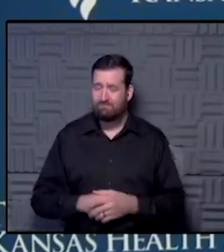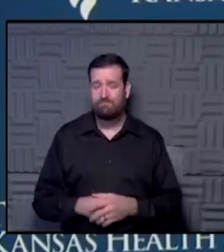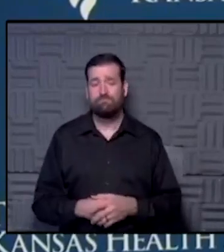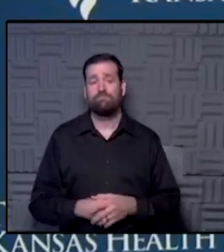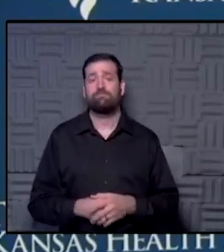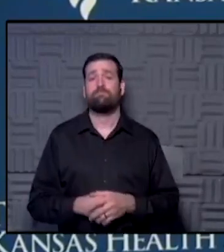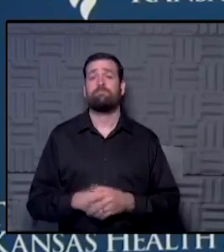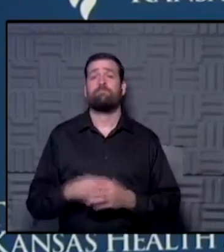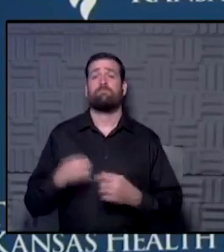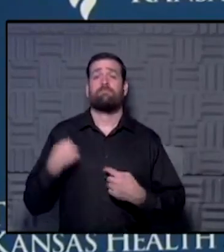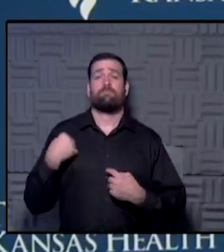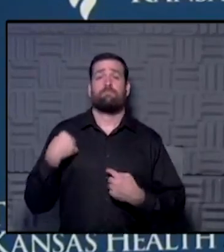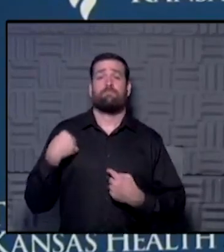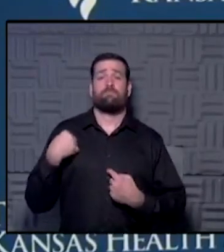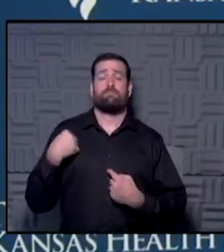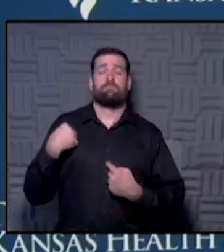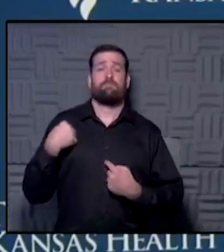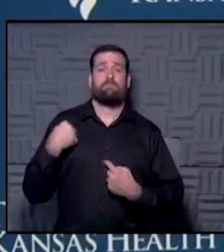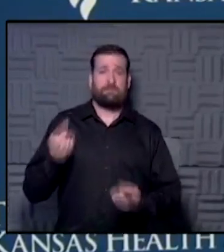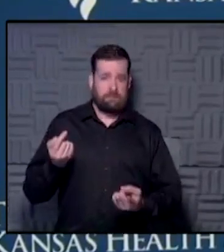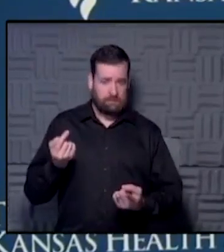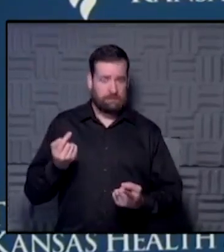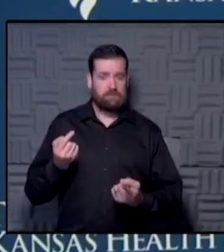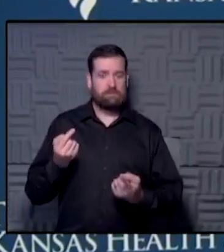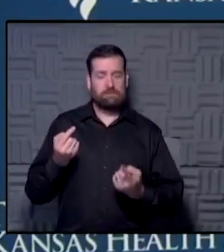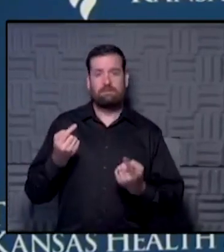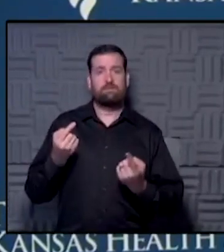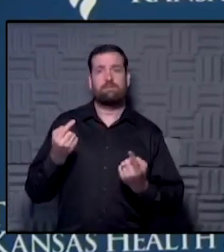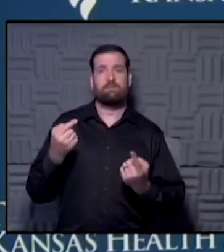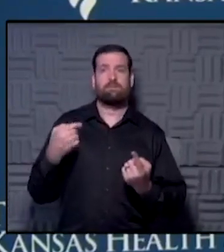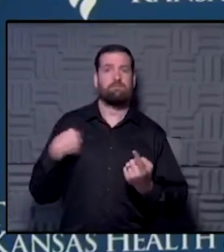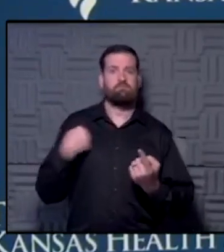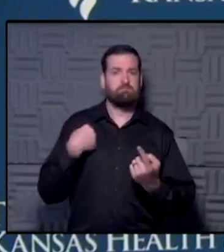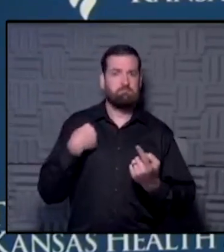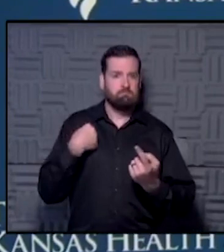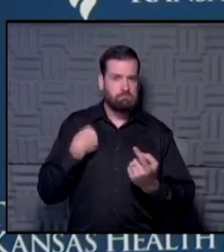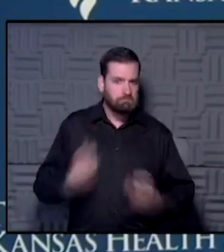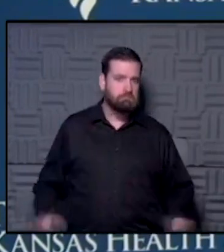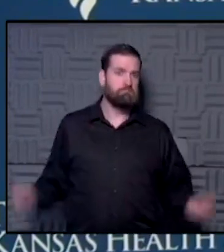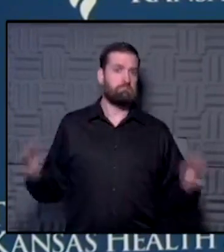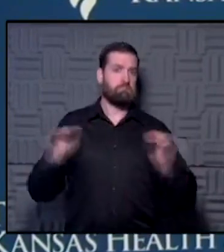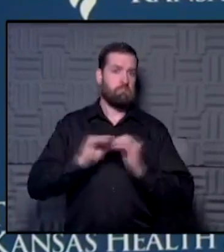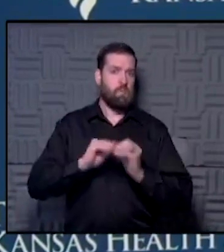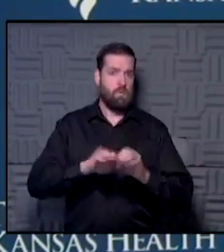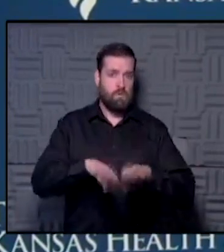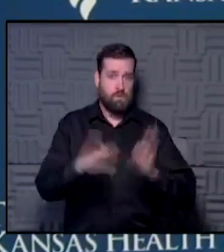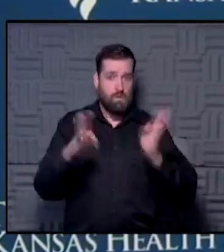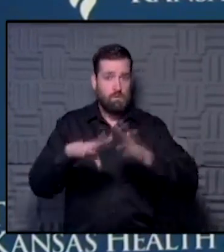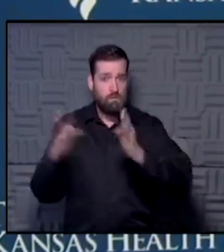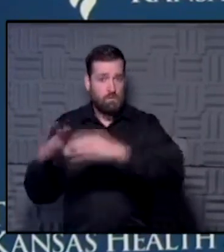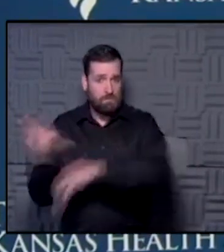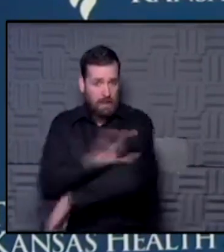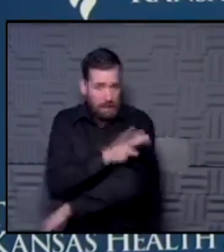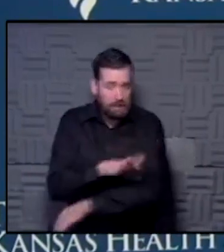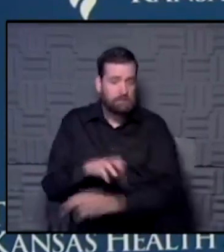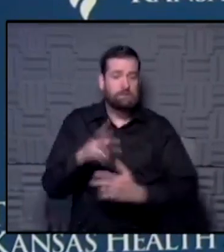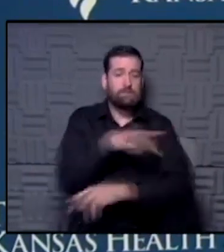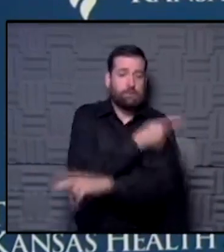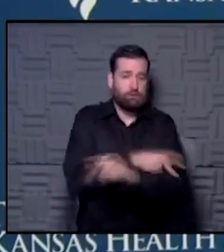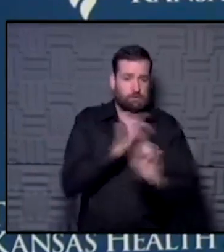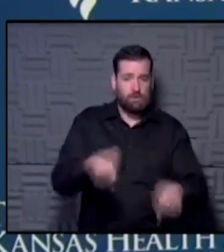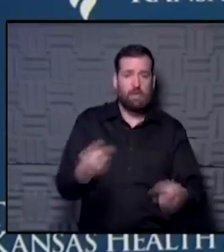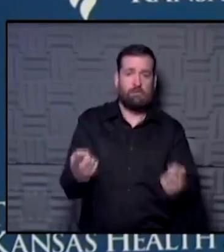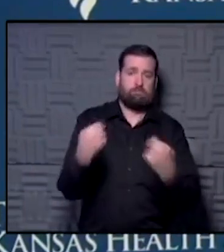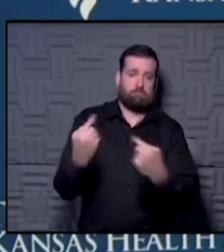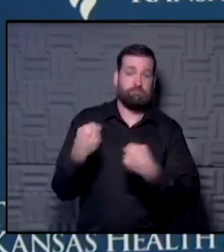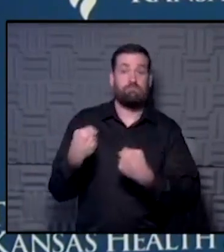since we have had the opportunity to really start to expand getting clinics open for patients, and most importantly, our